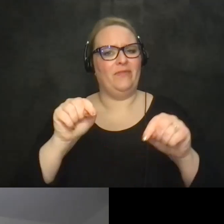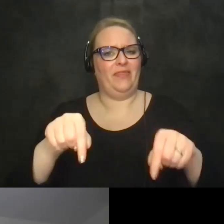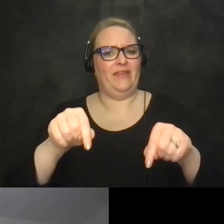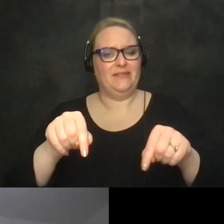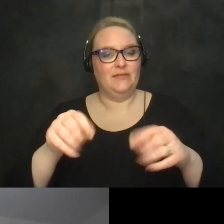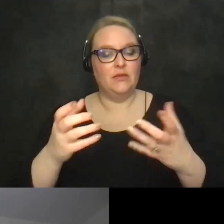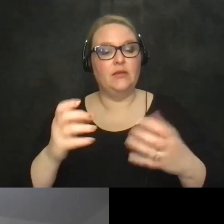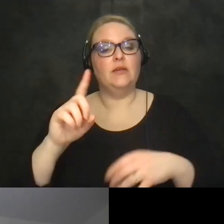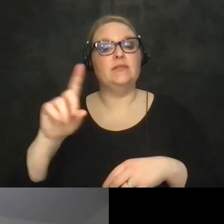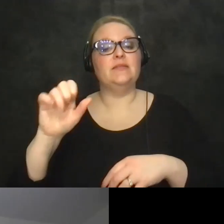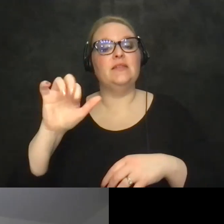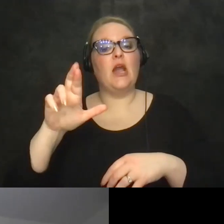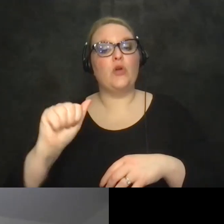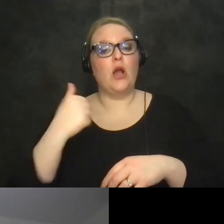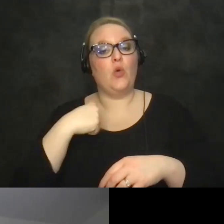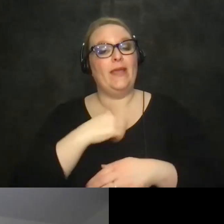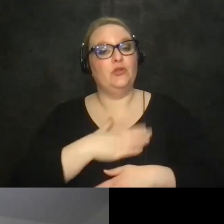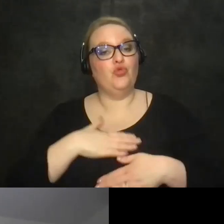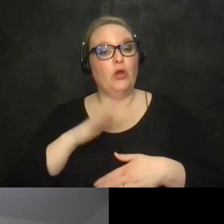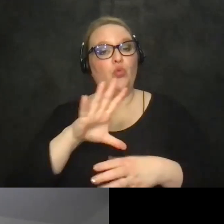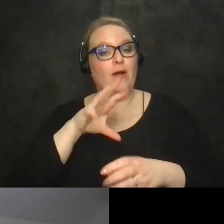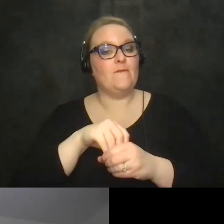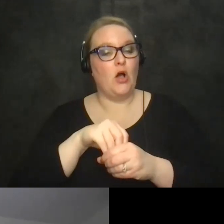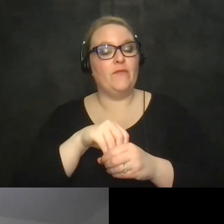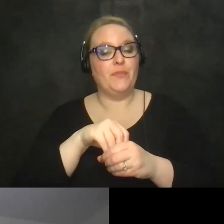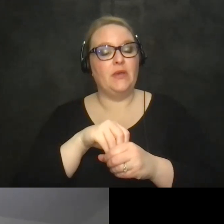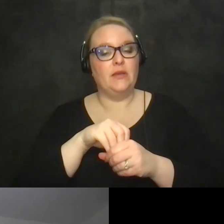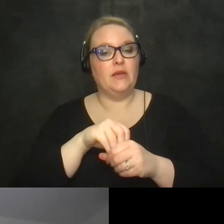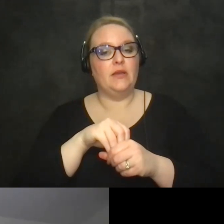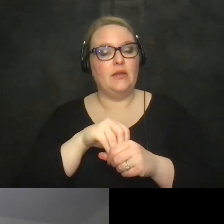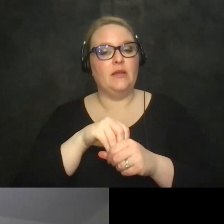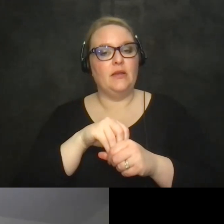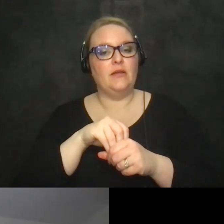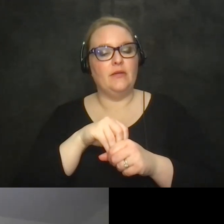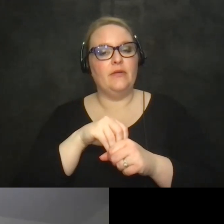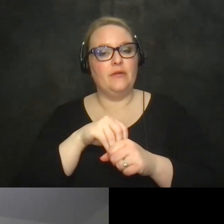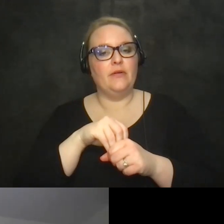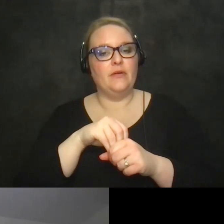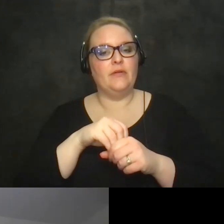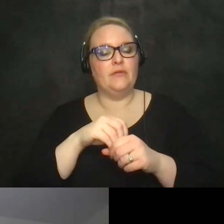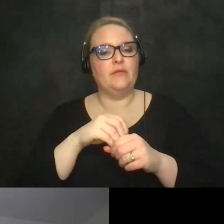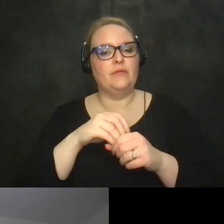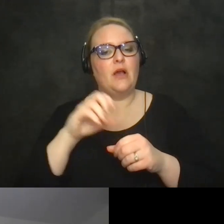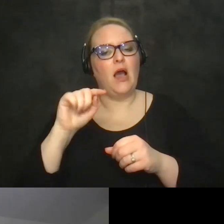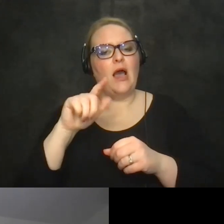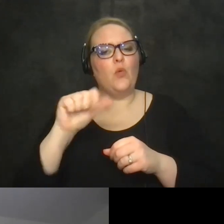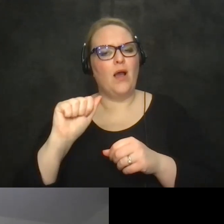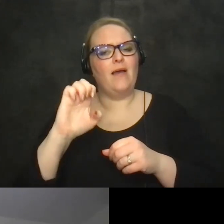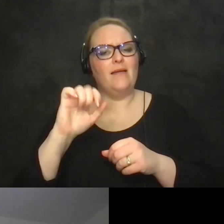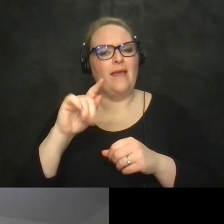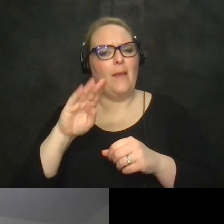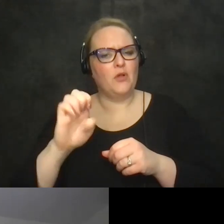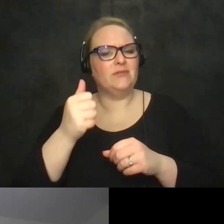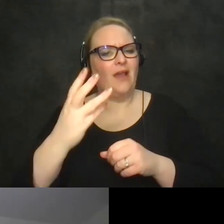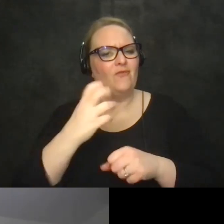era we've had the pleasure of your involvement in naval ottawa for several years and it's